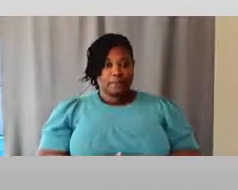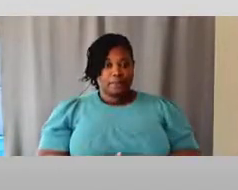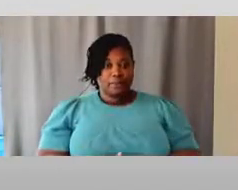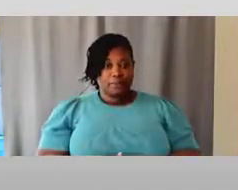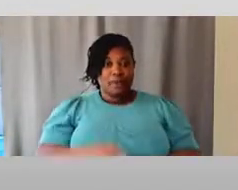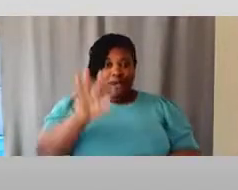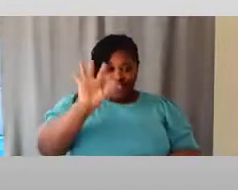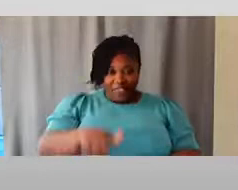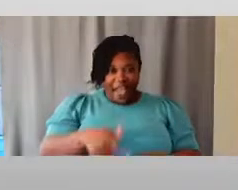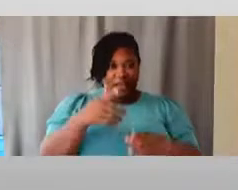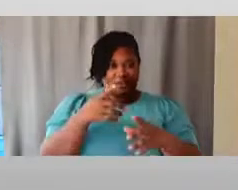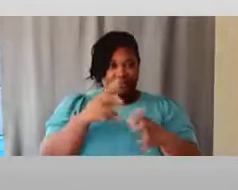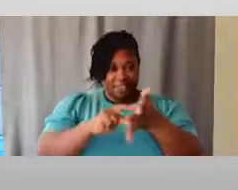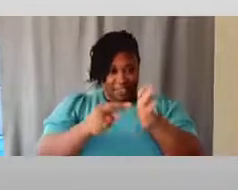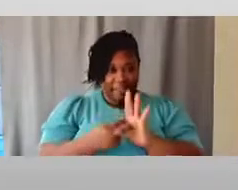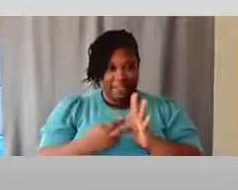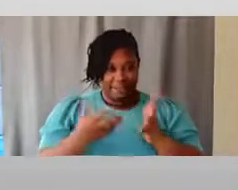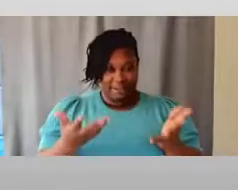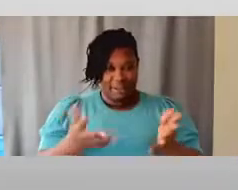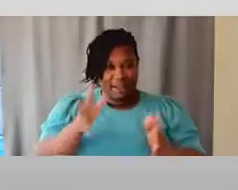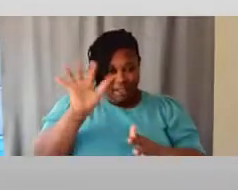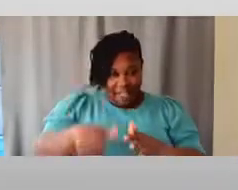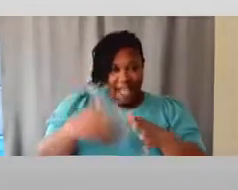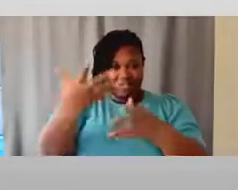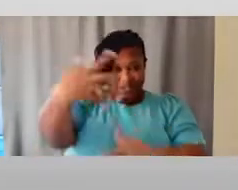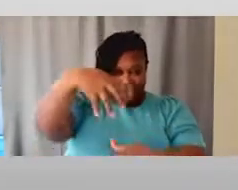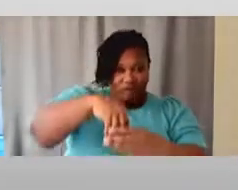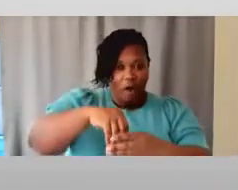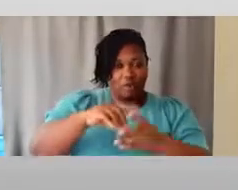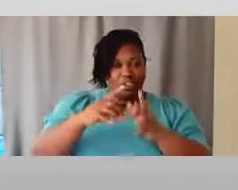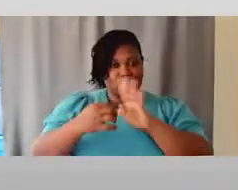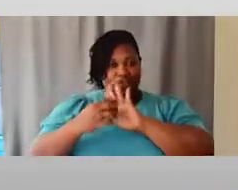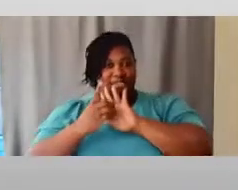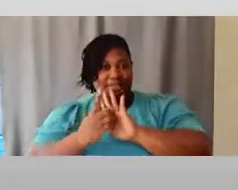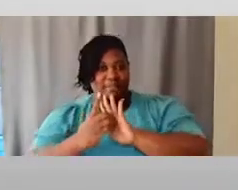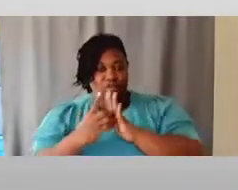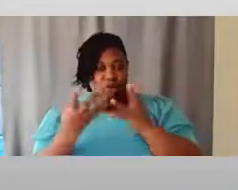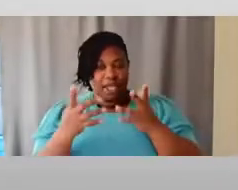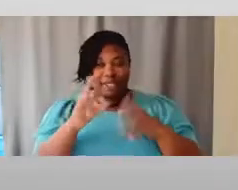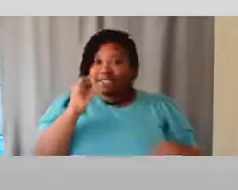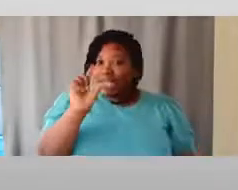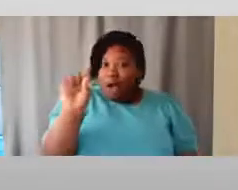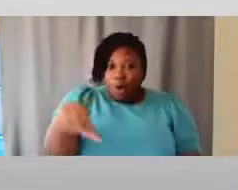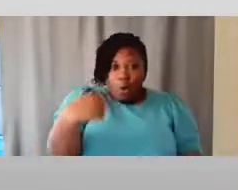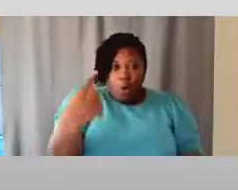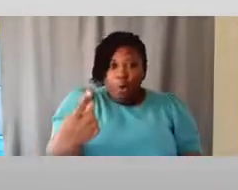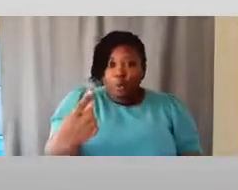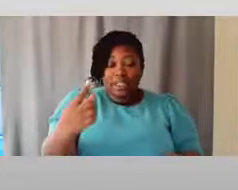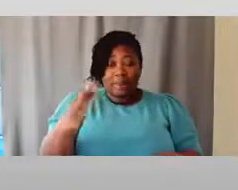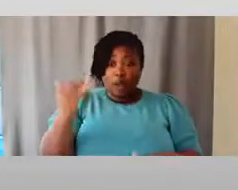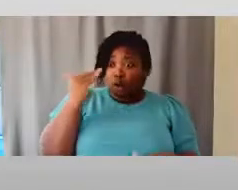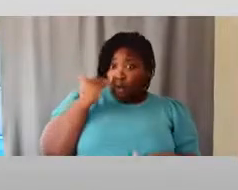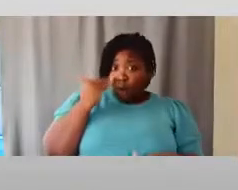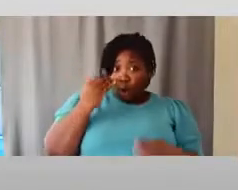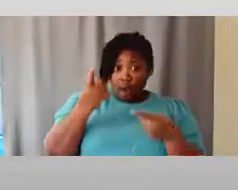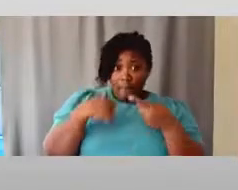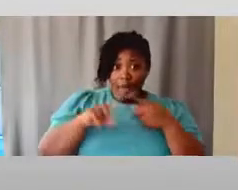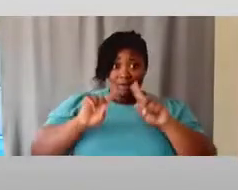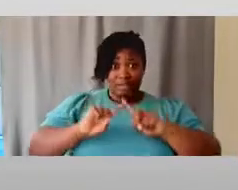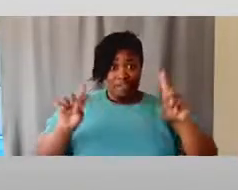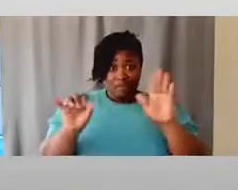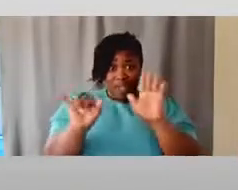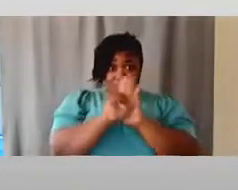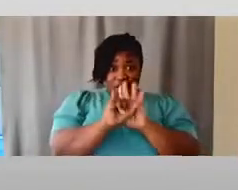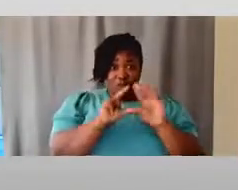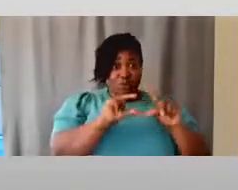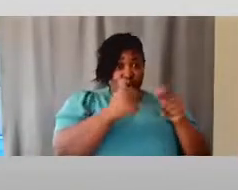what intersectionality then is a part of trying to demonstrate, is not just that we need to be cognizant of the different identity